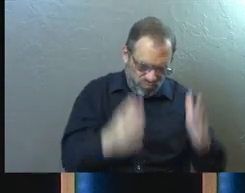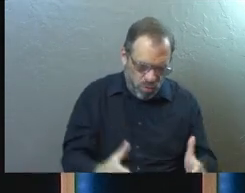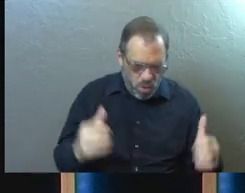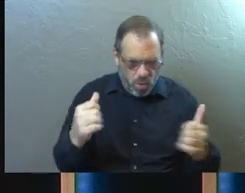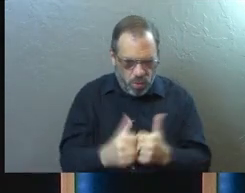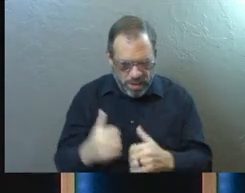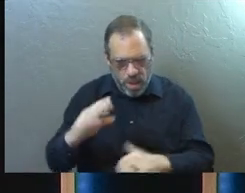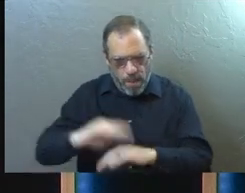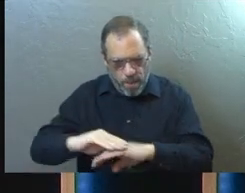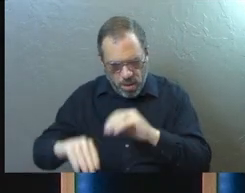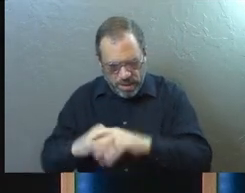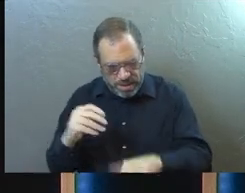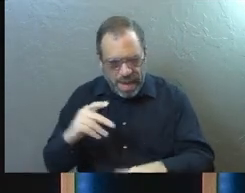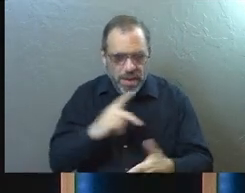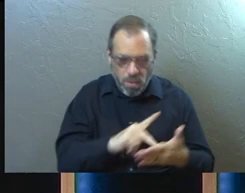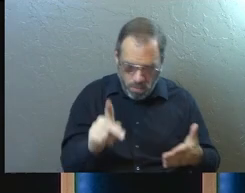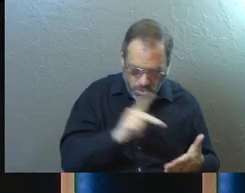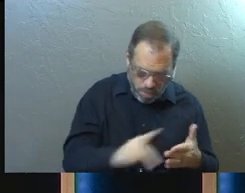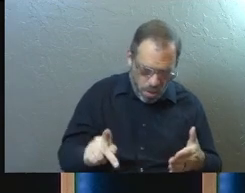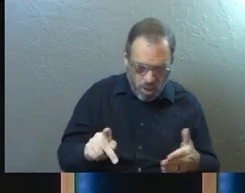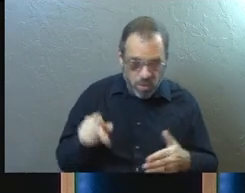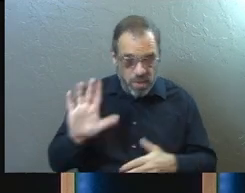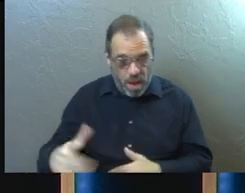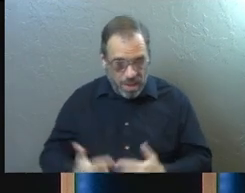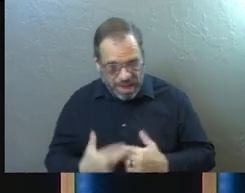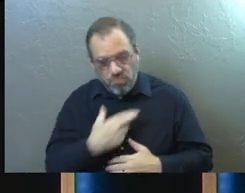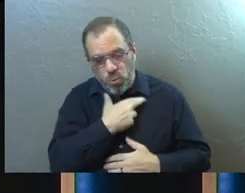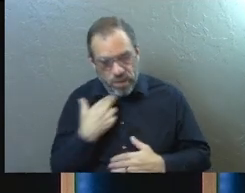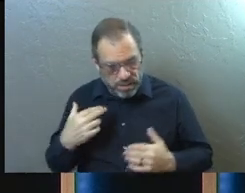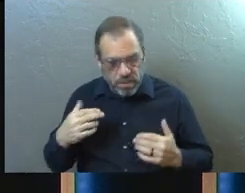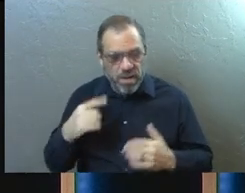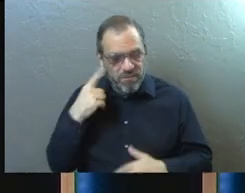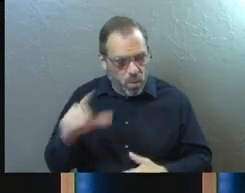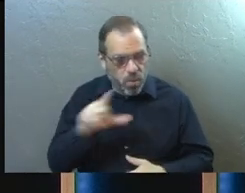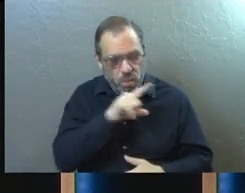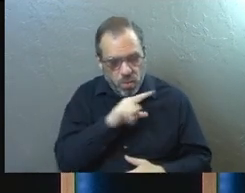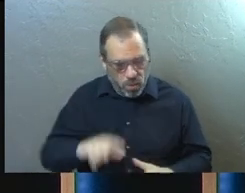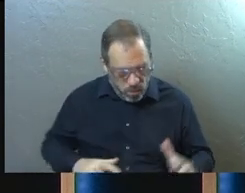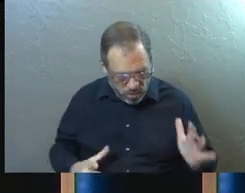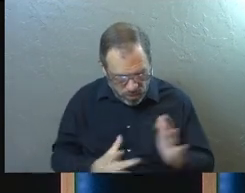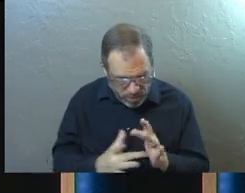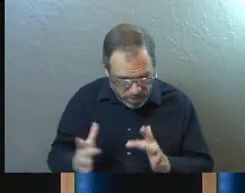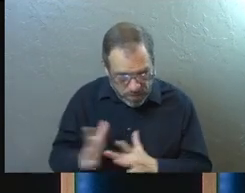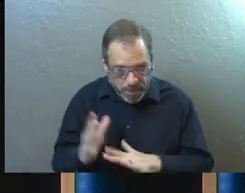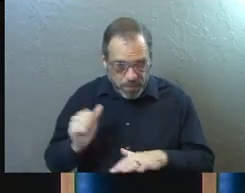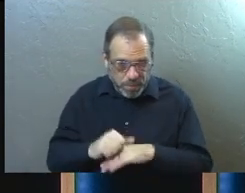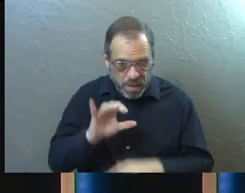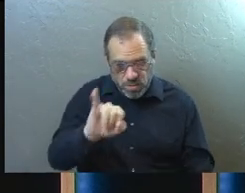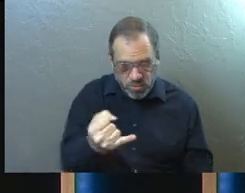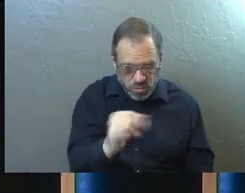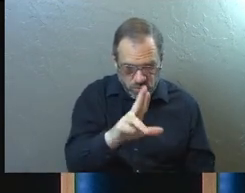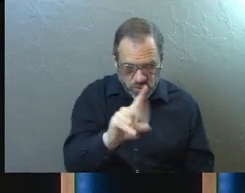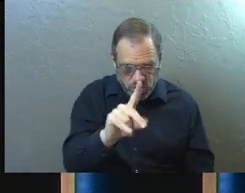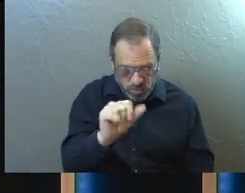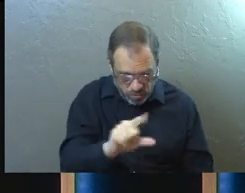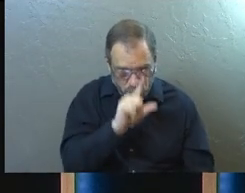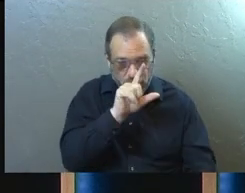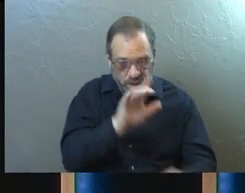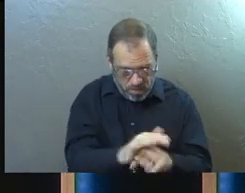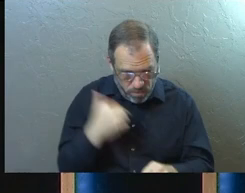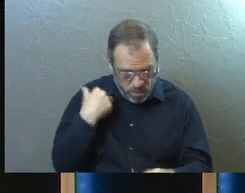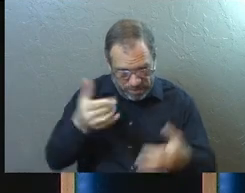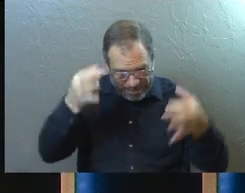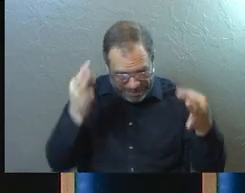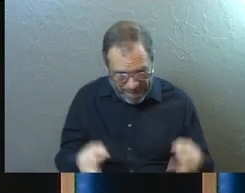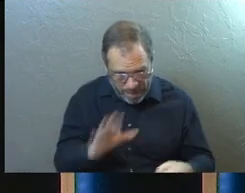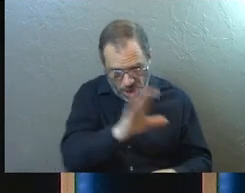along with our beloved Barnabas and Paul, who have risked their lives for the name of the Lord Jesus Christ. We are sending Judas and Silas to confirm what we